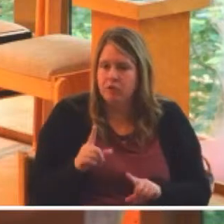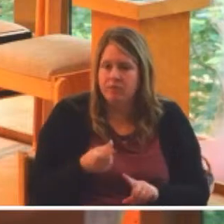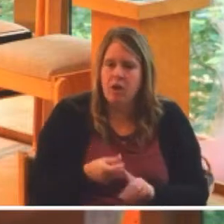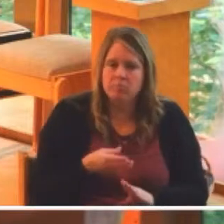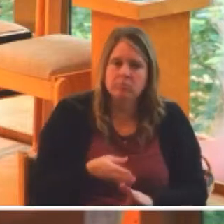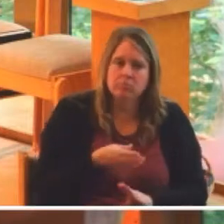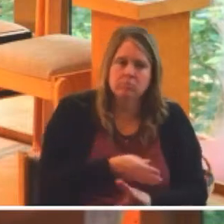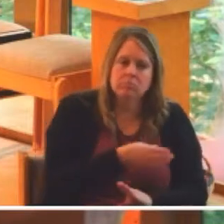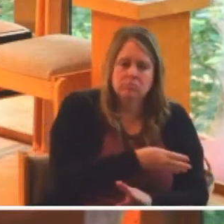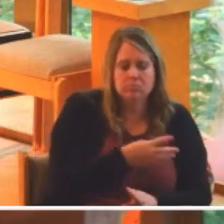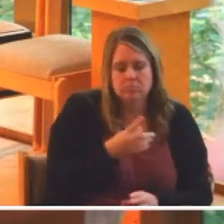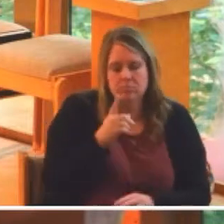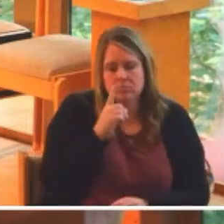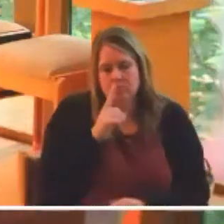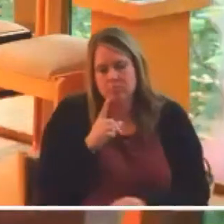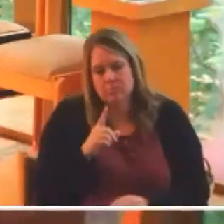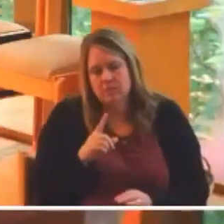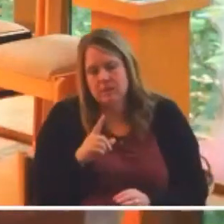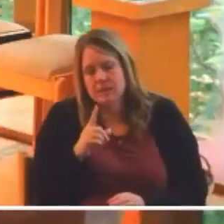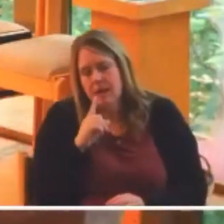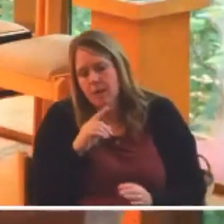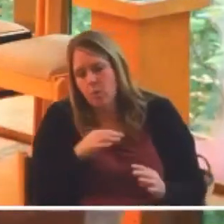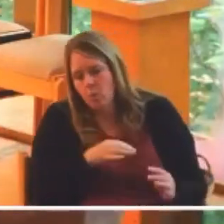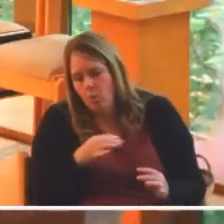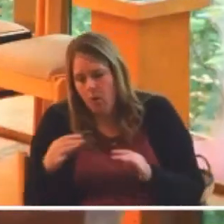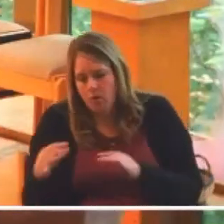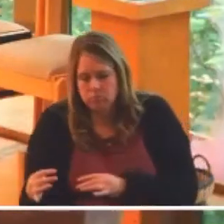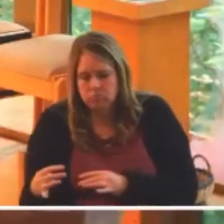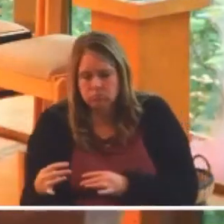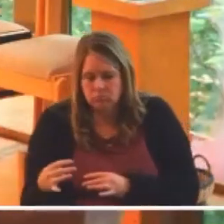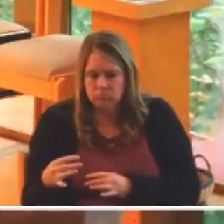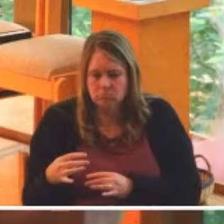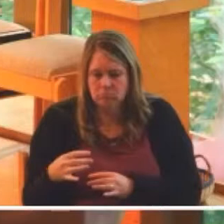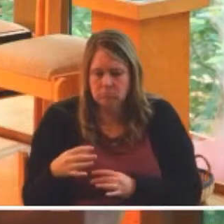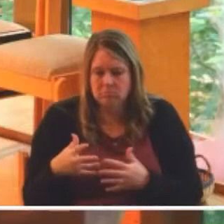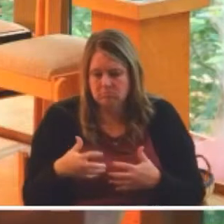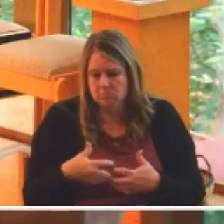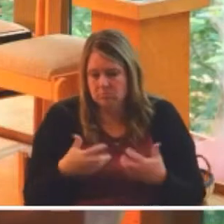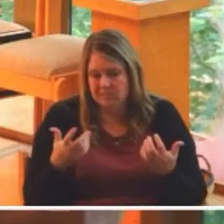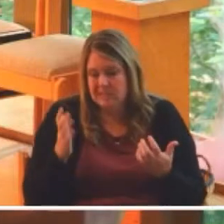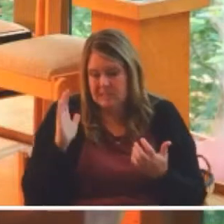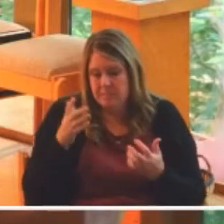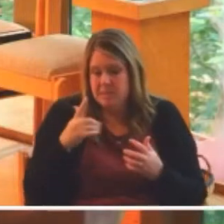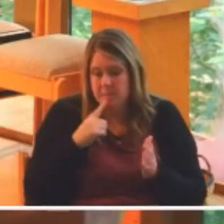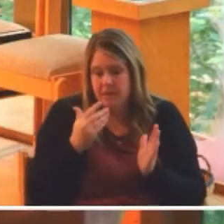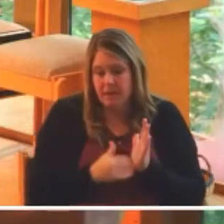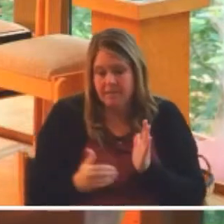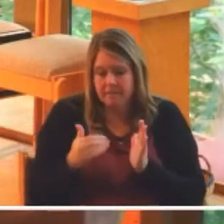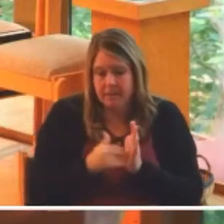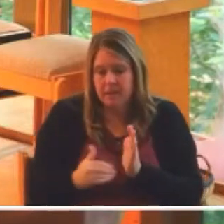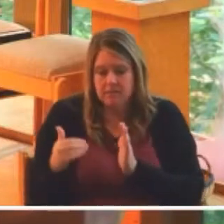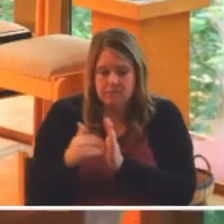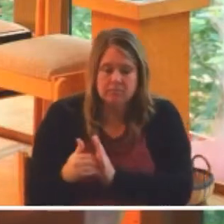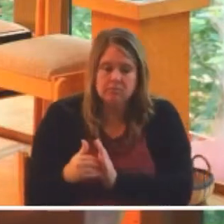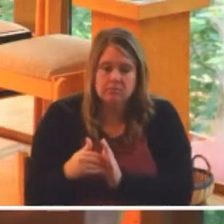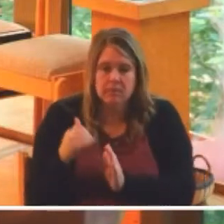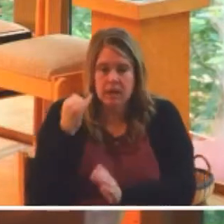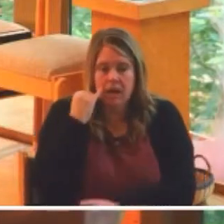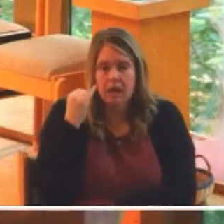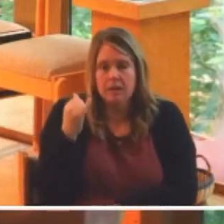-nots. War, rages, and peace seems to be a fleeting idea. We pray for a lot of things,